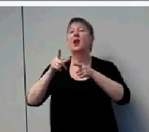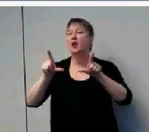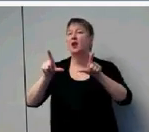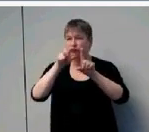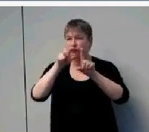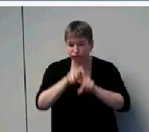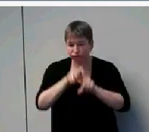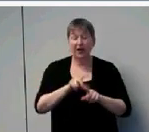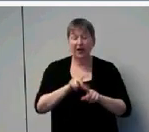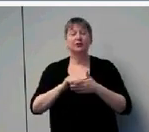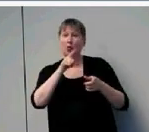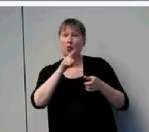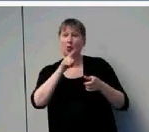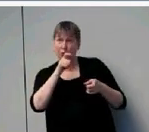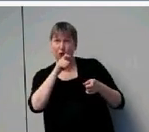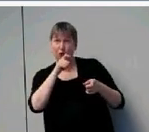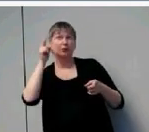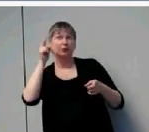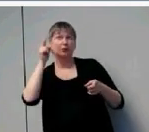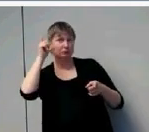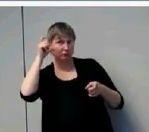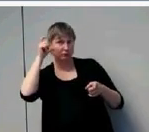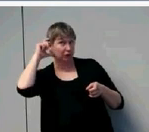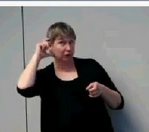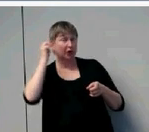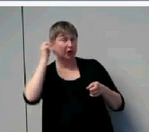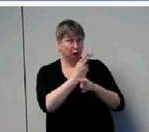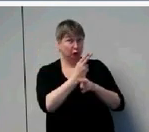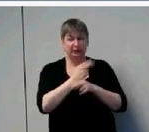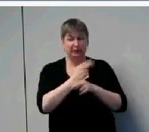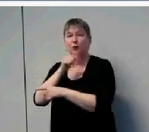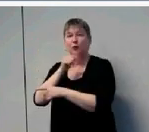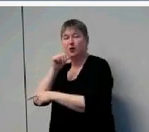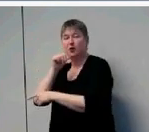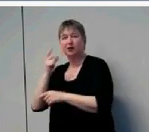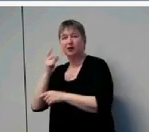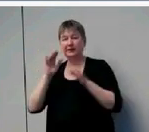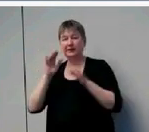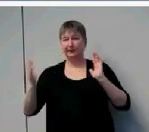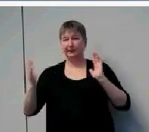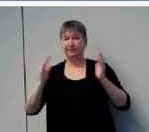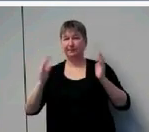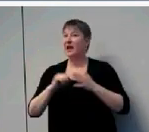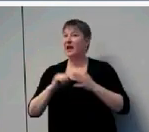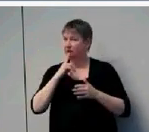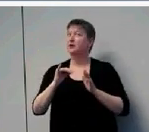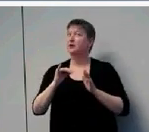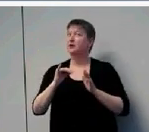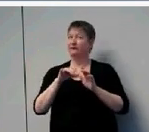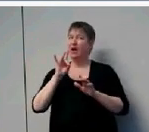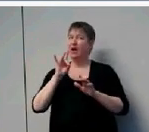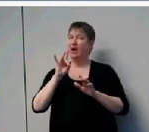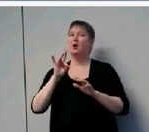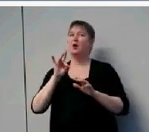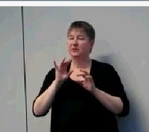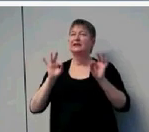non-users. And what we see here is a couple of interesting things. That is a significant difference, although